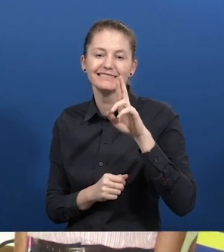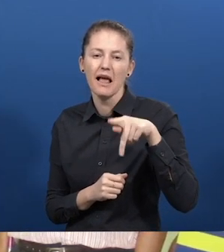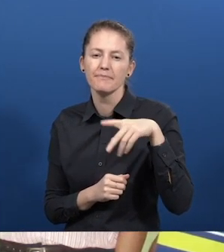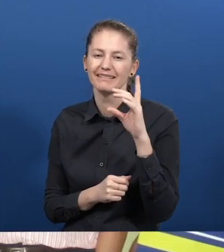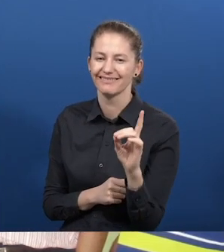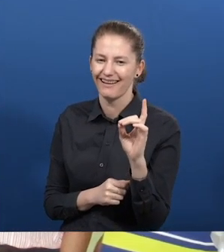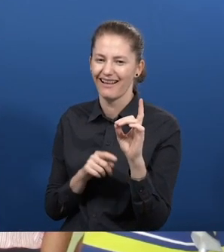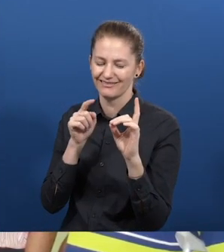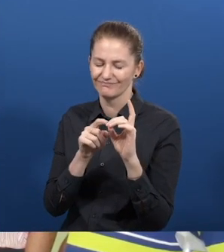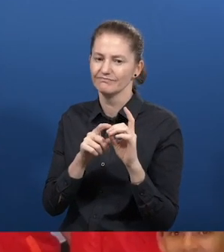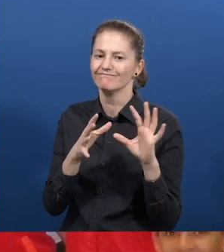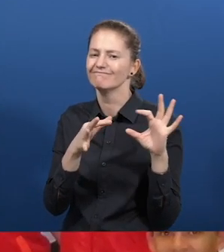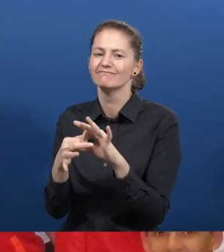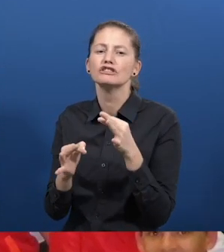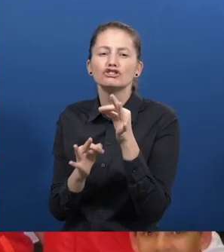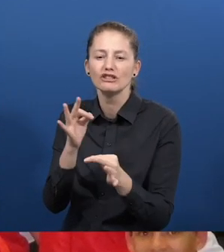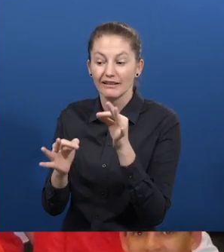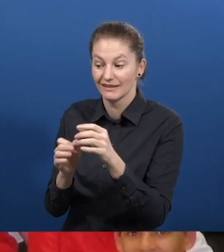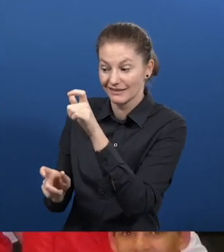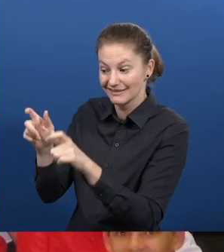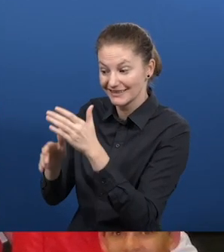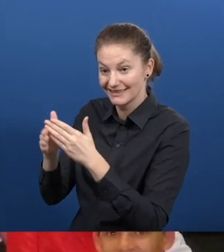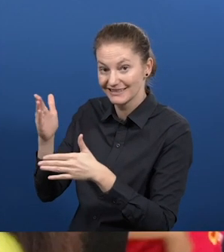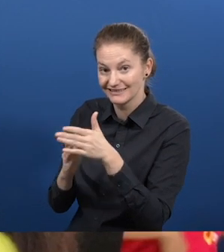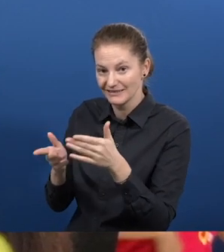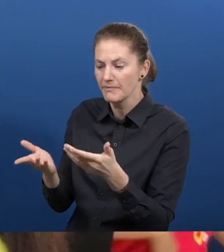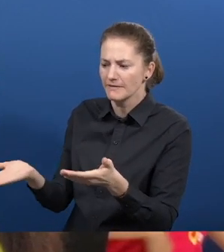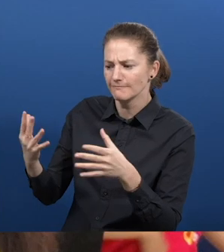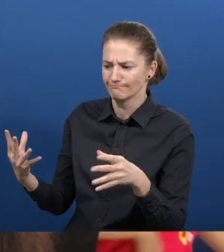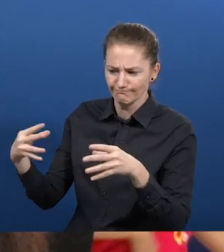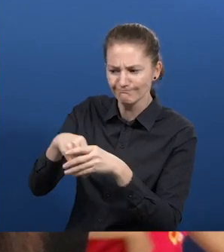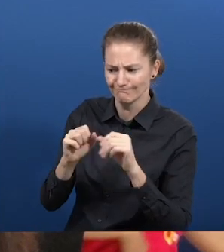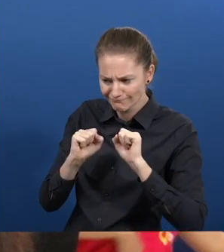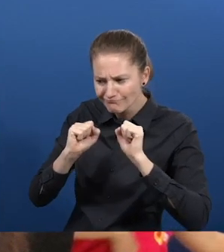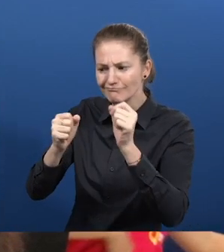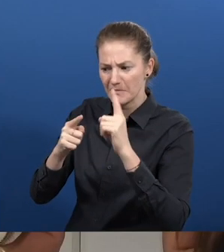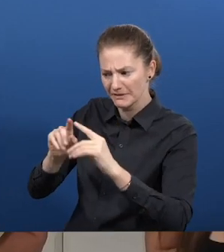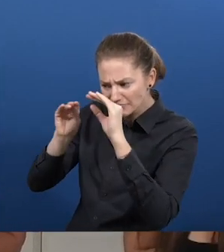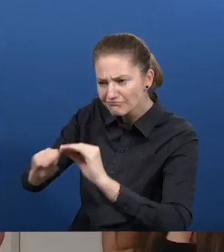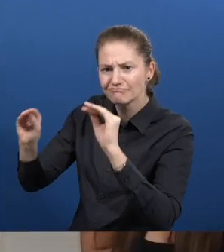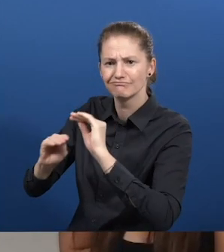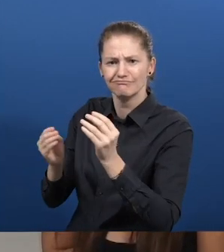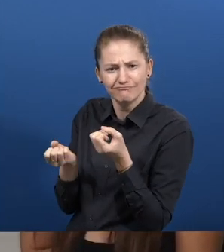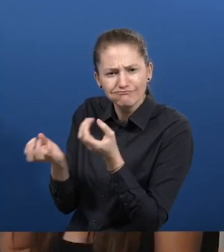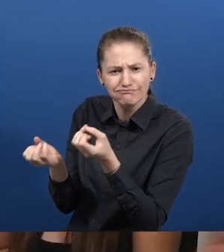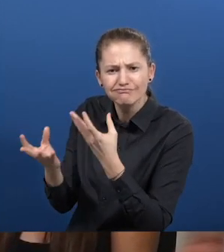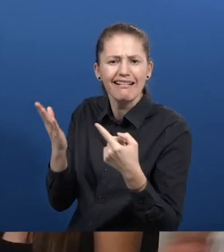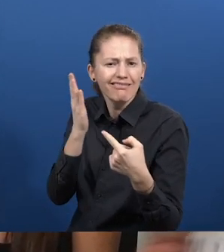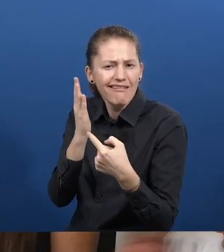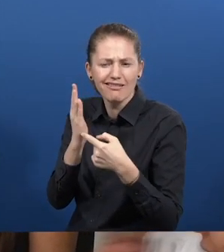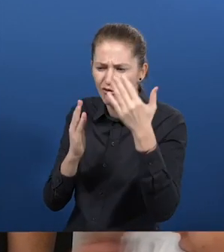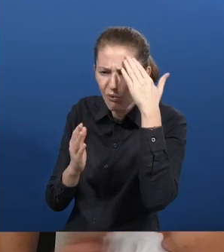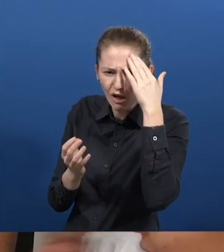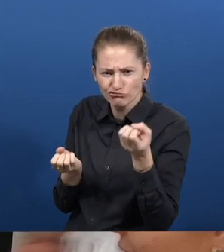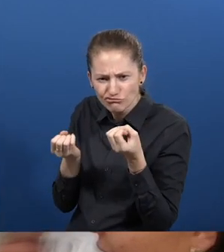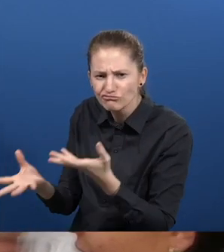with the CRPD to train and deliver permanent technical knowledge to the tools, to the multiple key actors, on effective ways